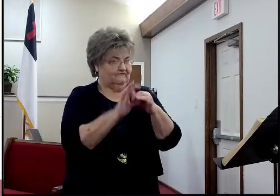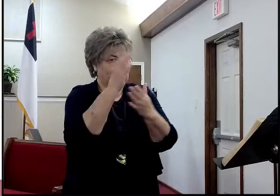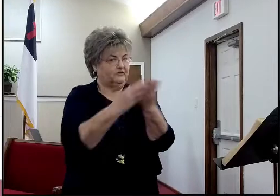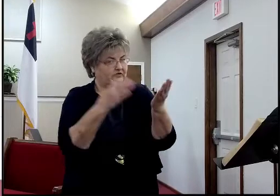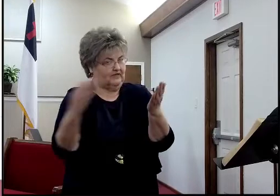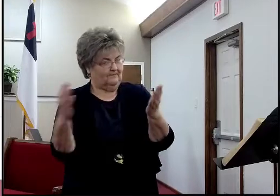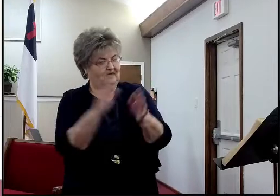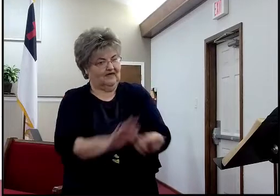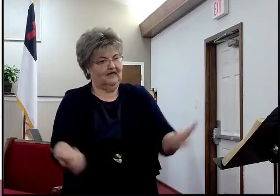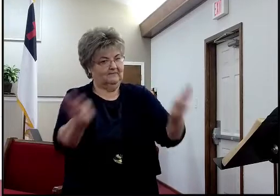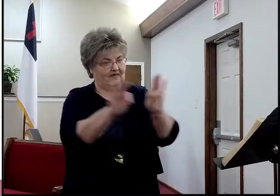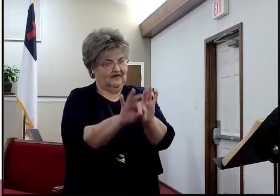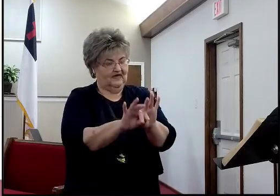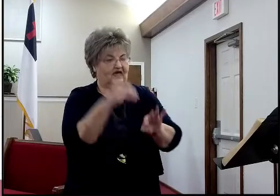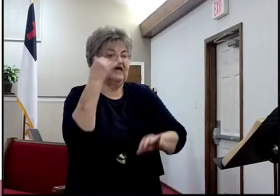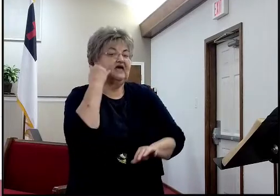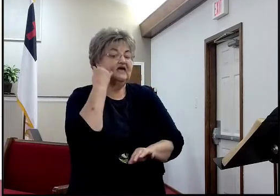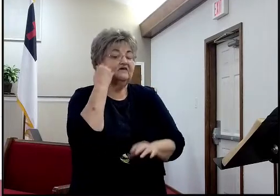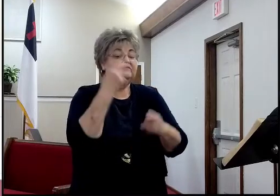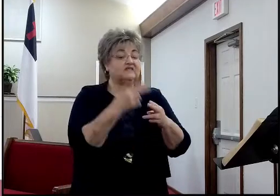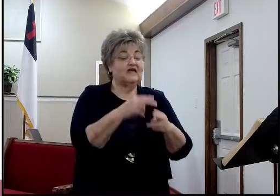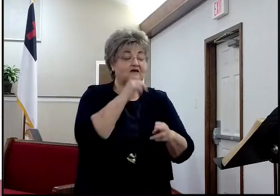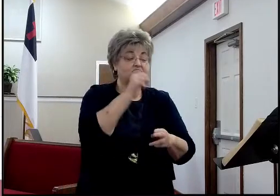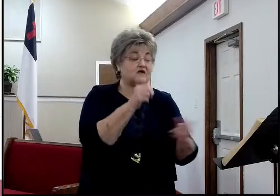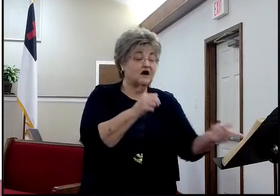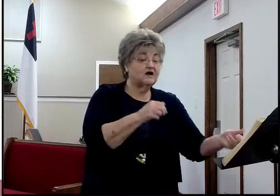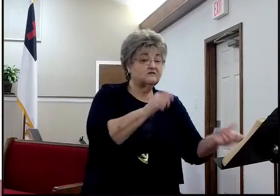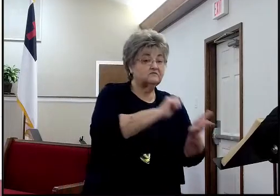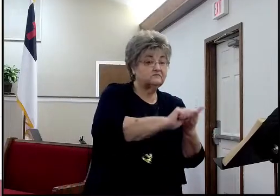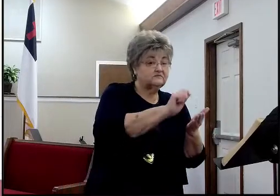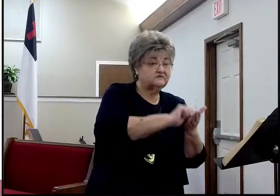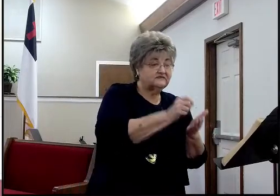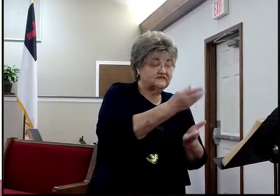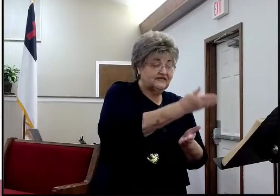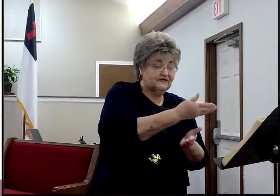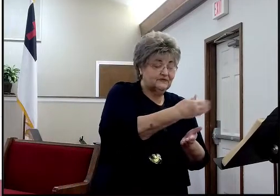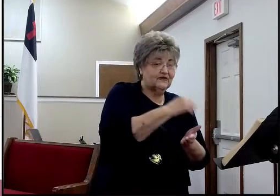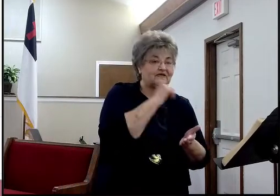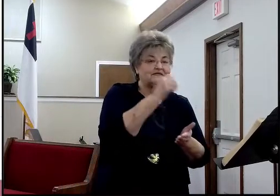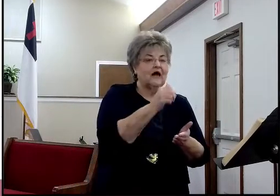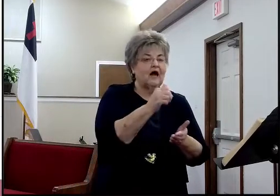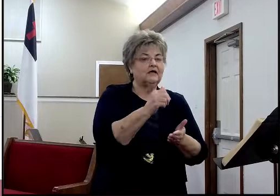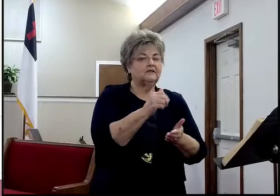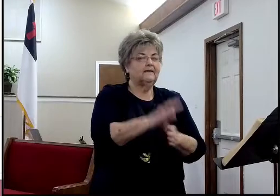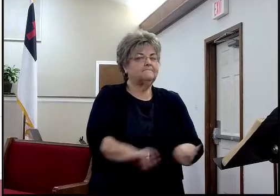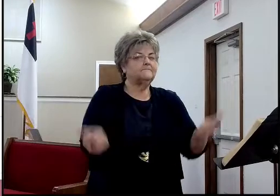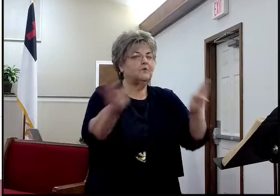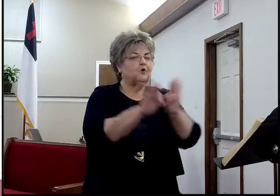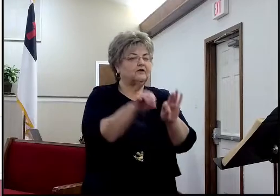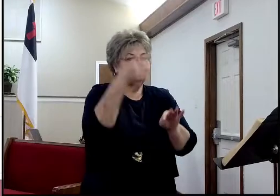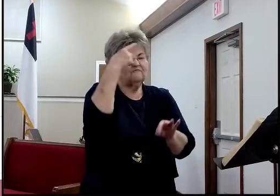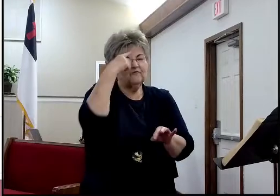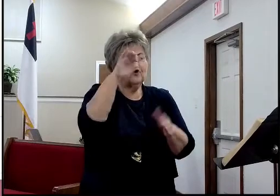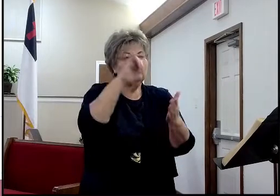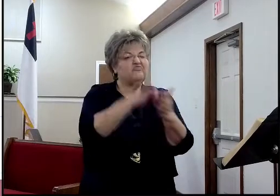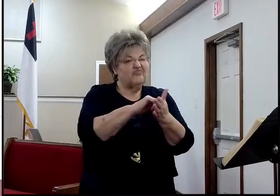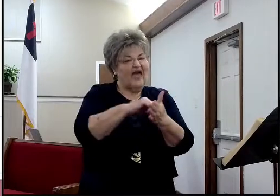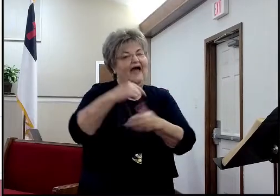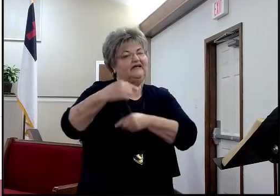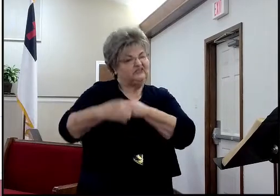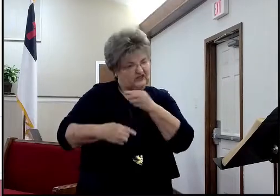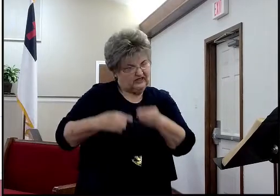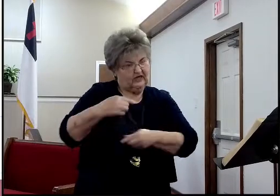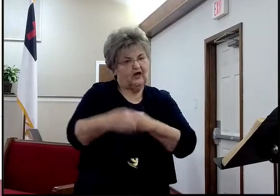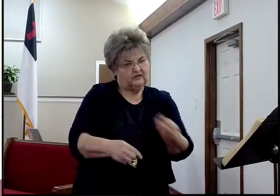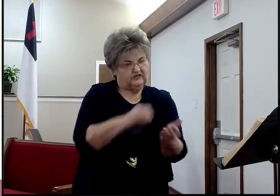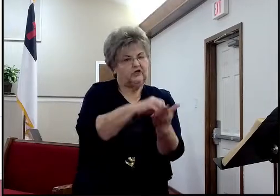is not mentioned in here is not relevant to the purpose of the genealogical record. So, God put genealogies in Scripture for a